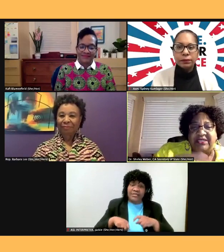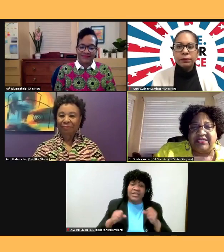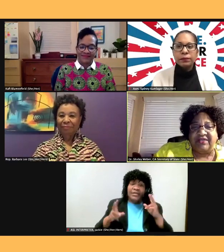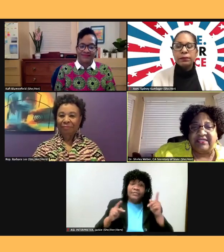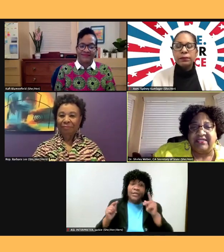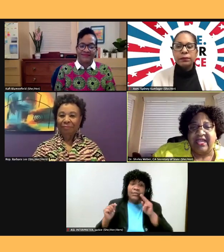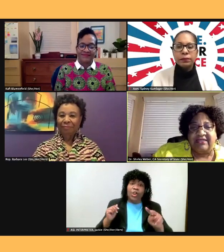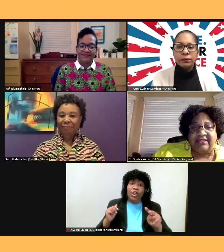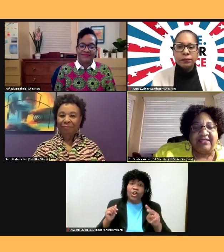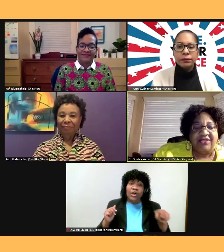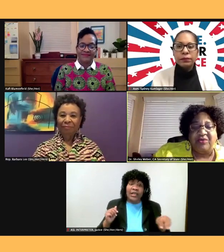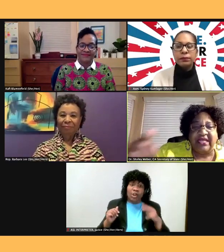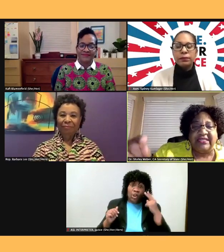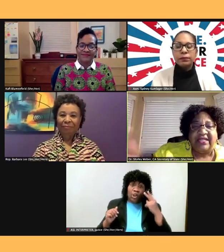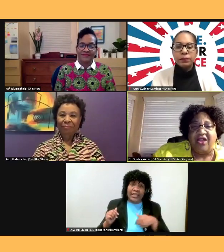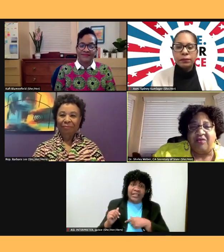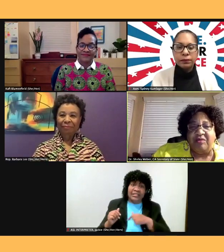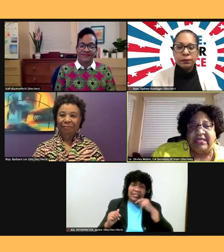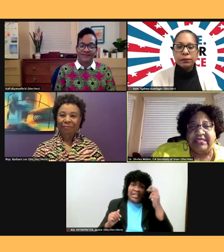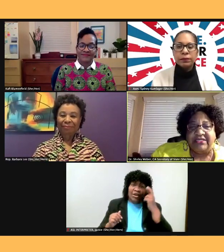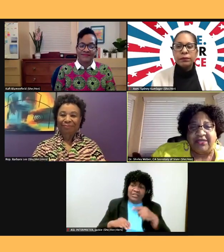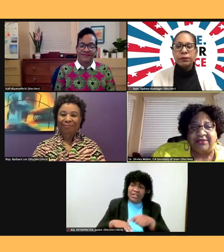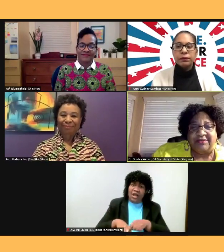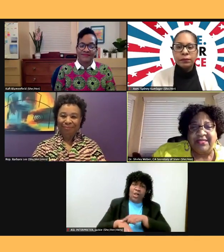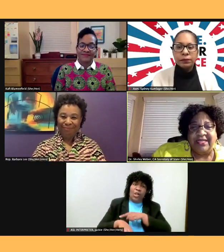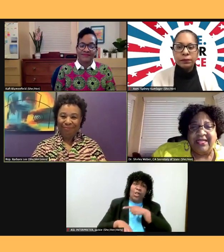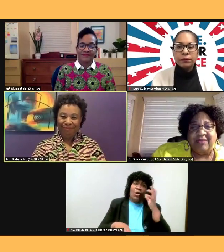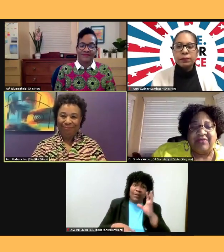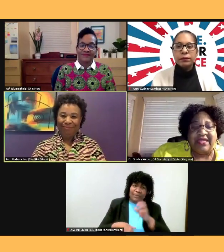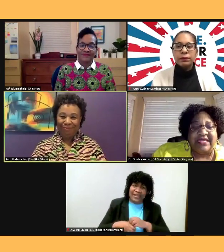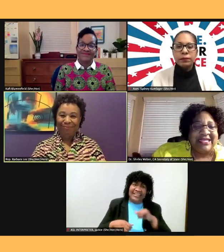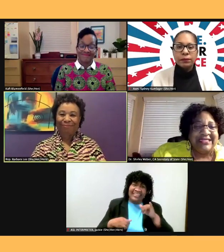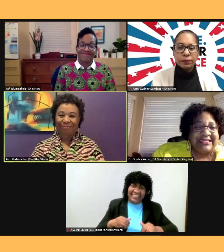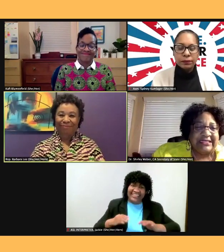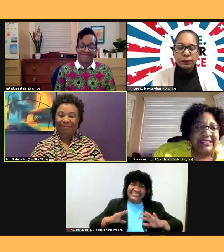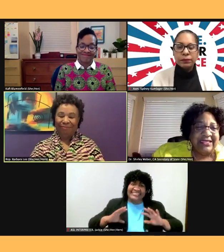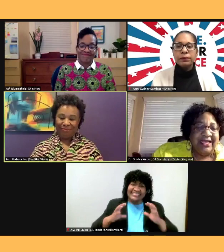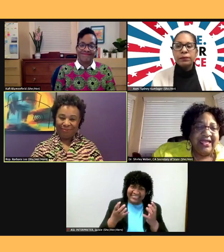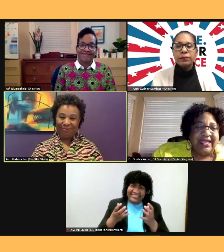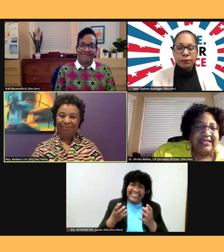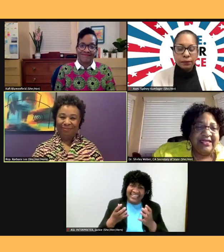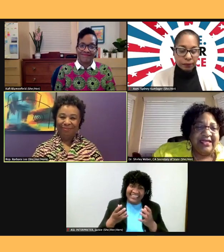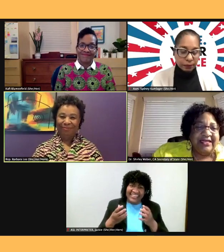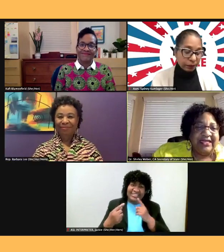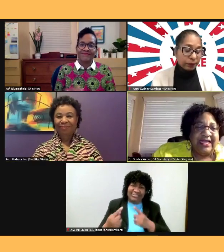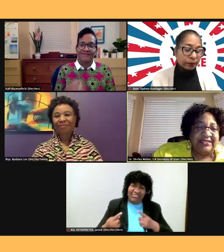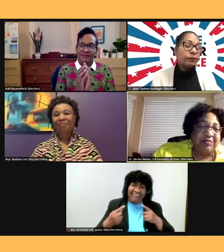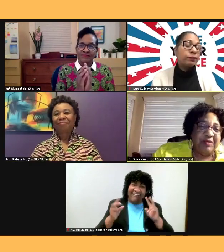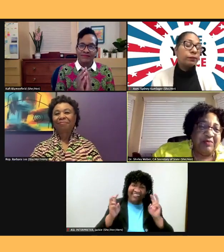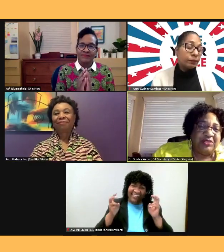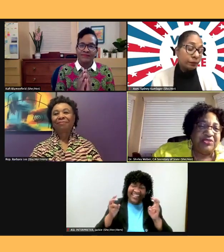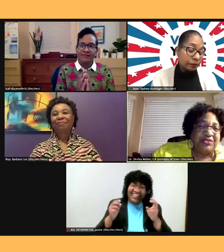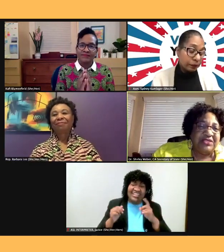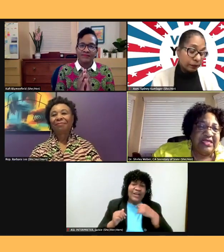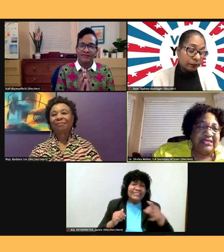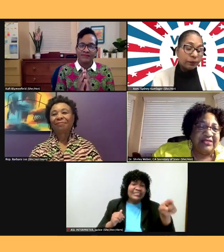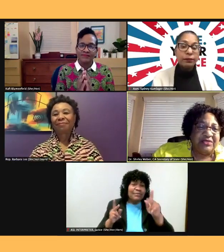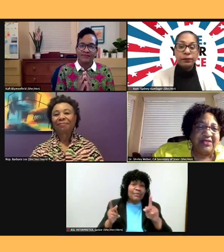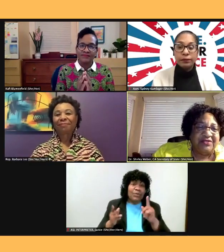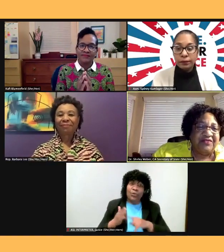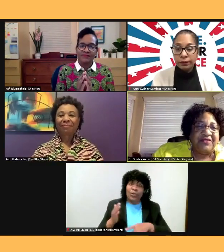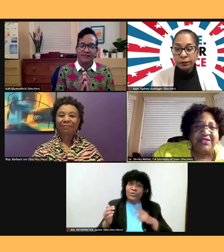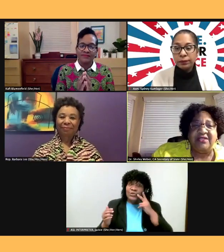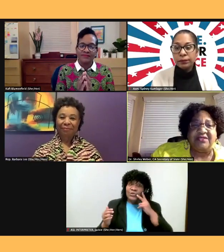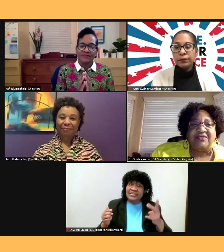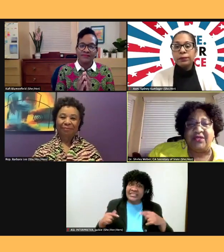and, and don't realize how long we've been in this struggle. We think it's instant. And, uh, and I tell people what you see is a result of 50 years of